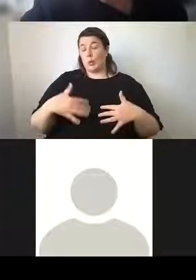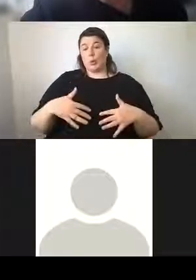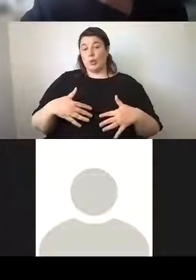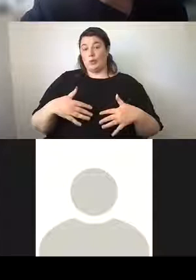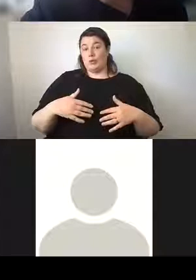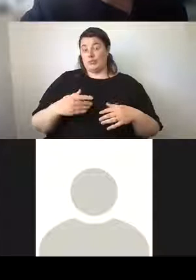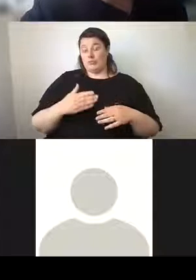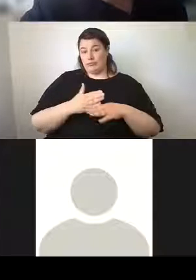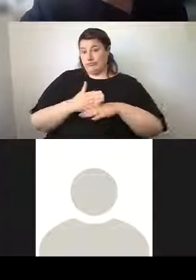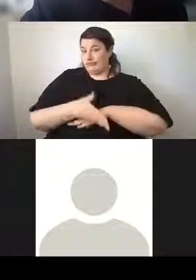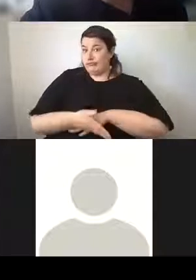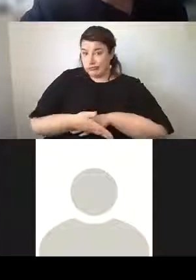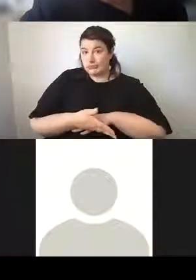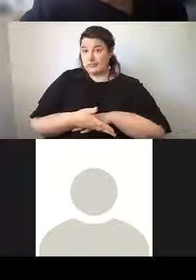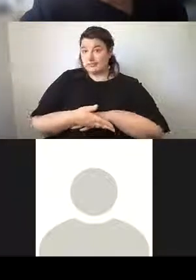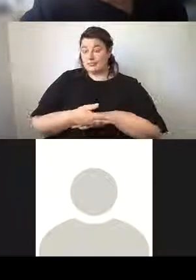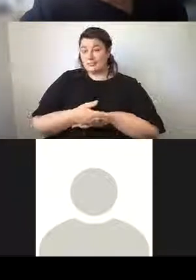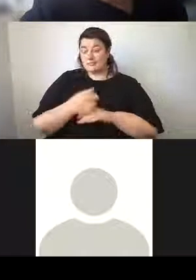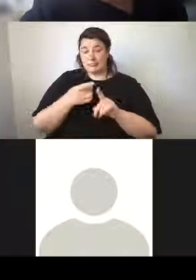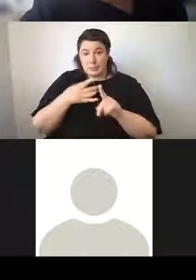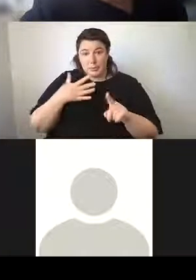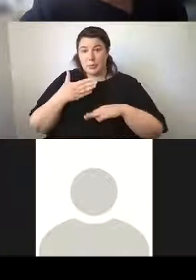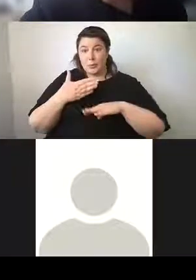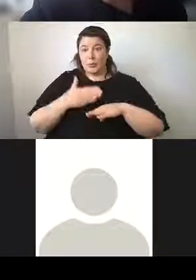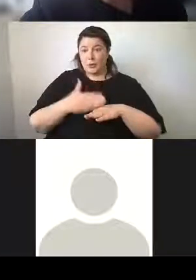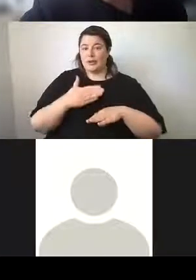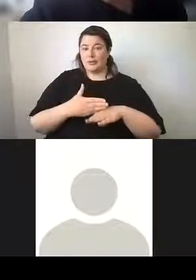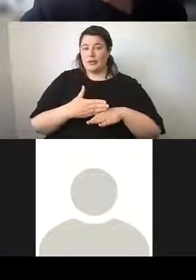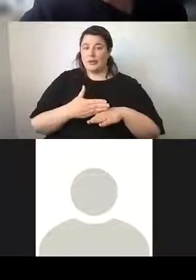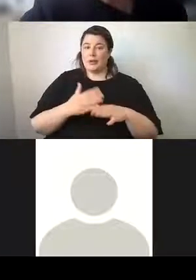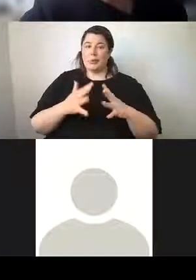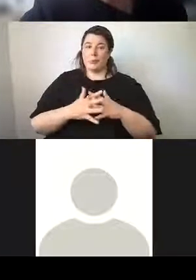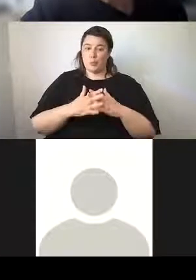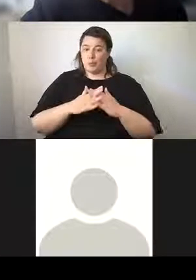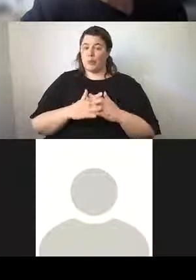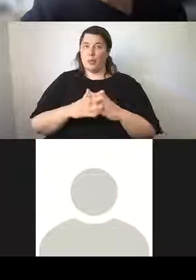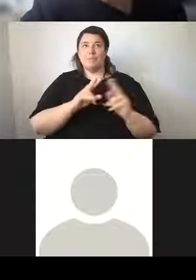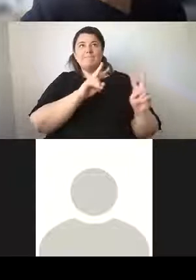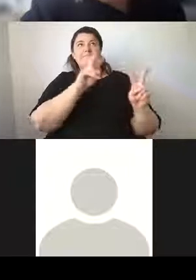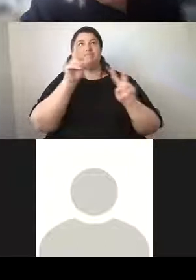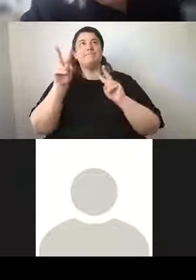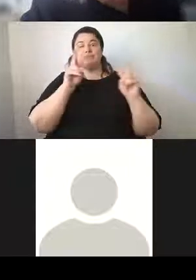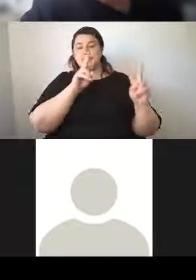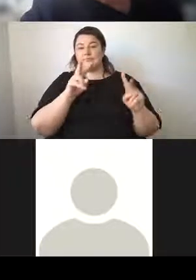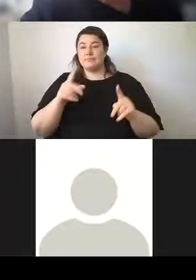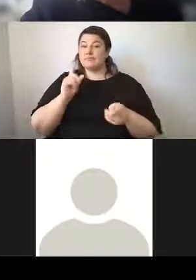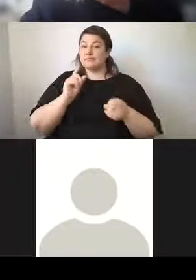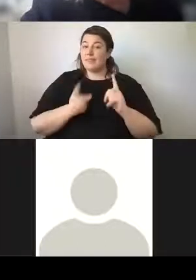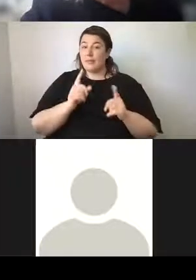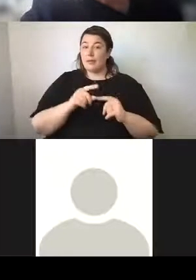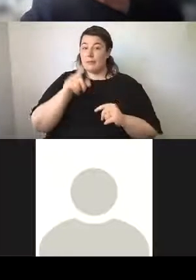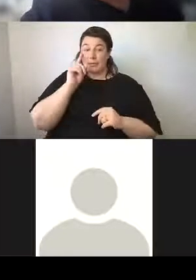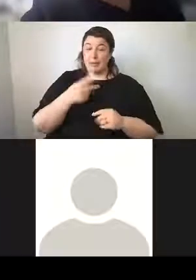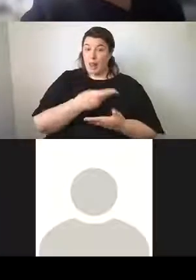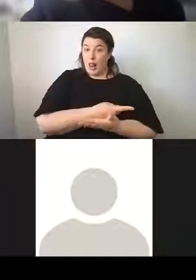craftsmanship and again, well worth looking up to the ceiling. We sometimes have people lie on the